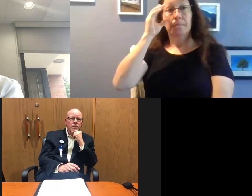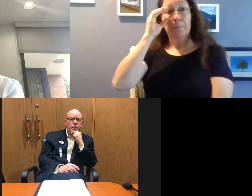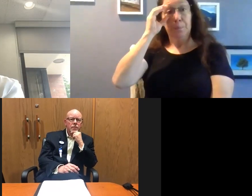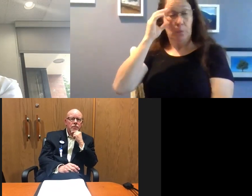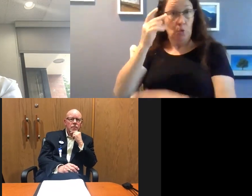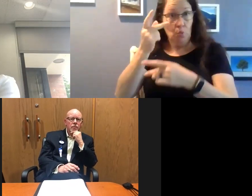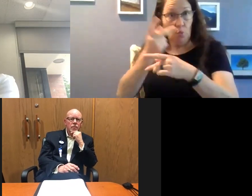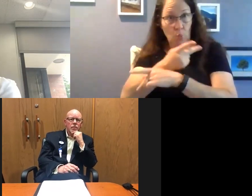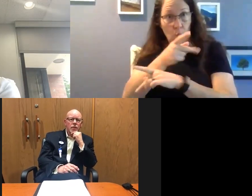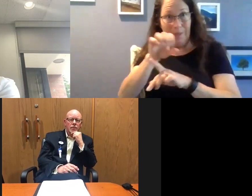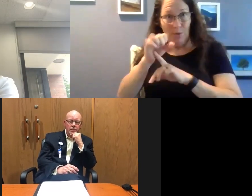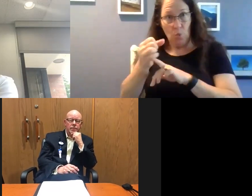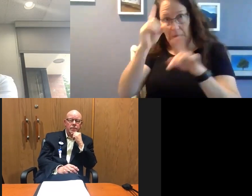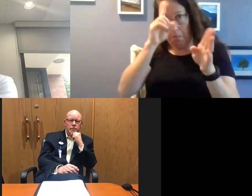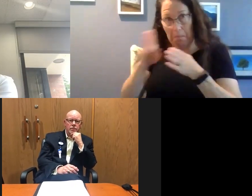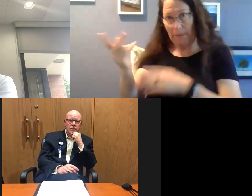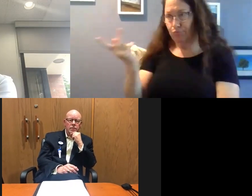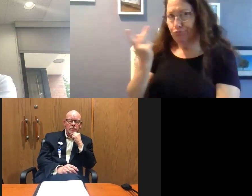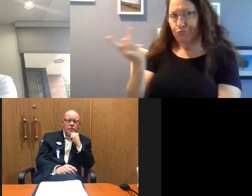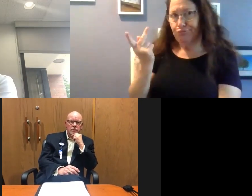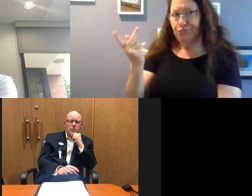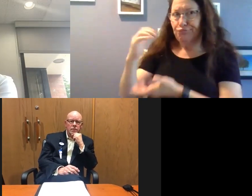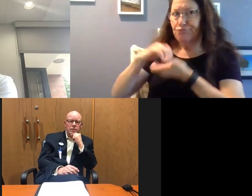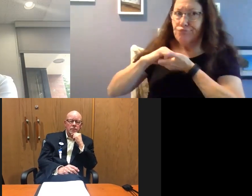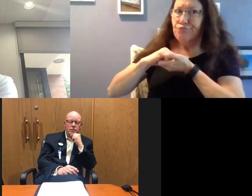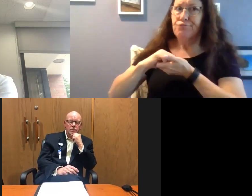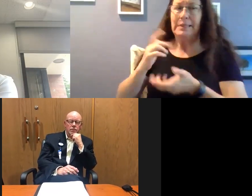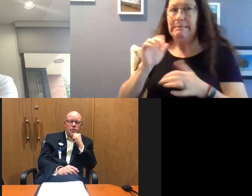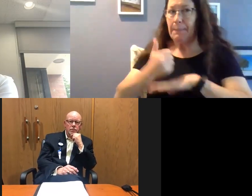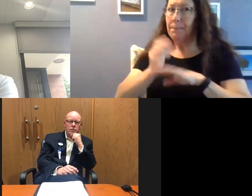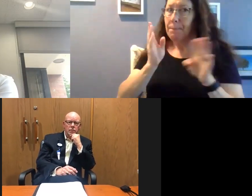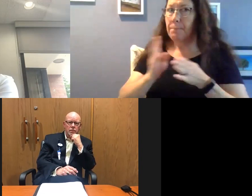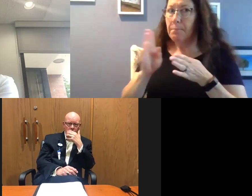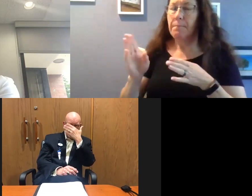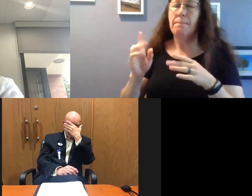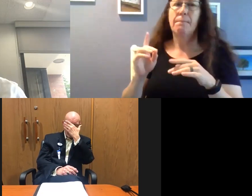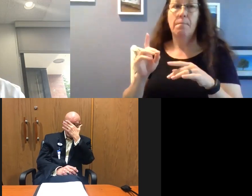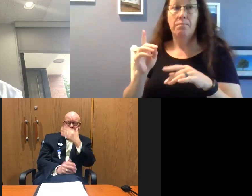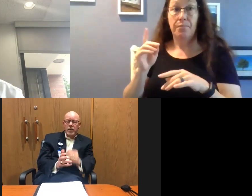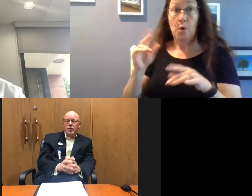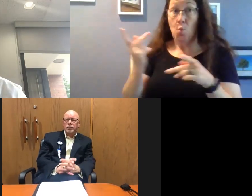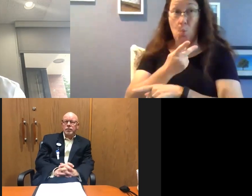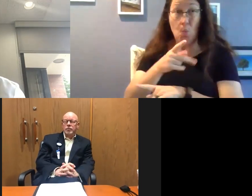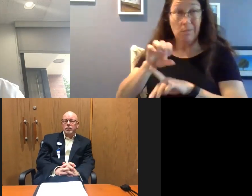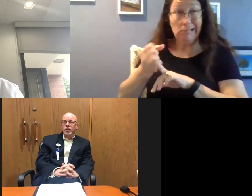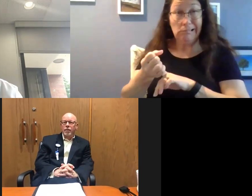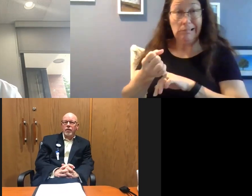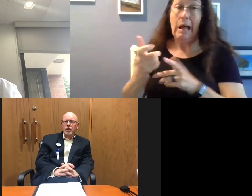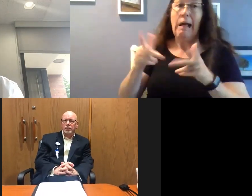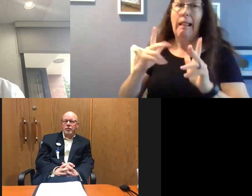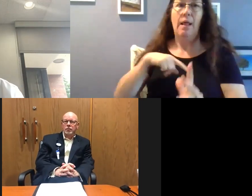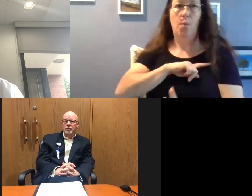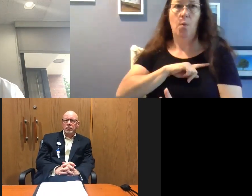scenario plans. Bob and I have collaborated on those. And those worst case scenario plans allow us to,